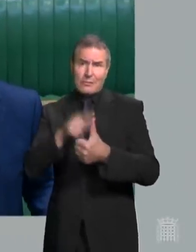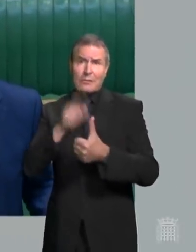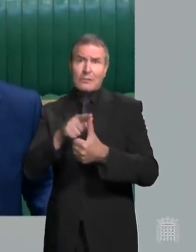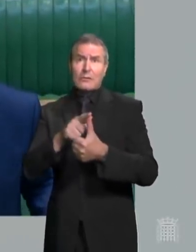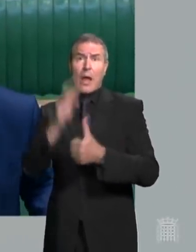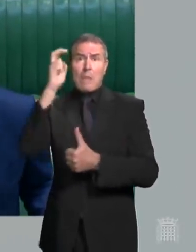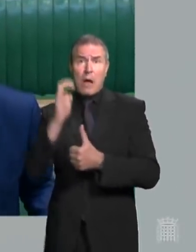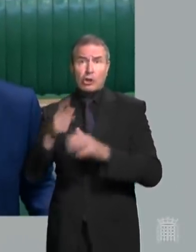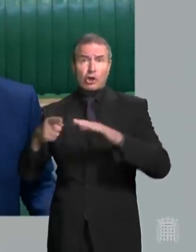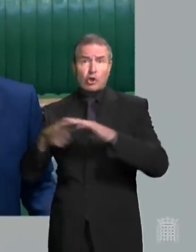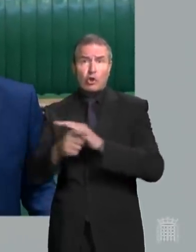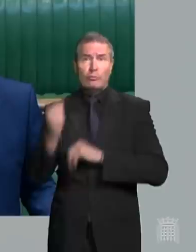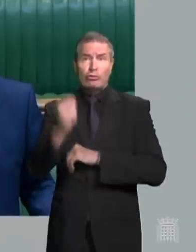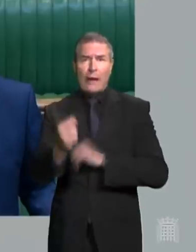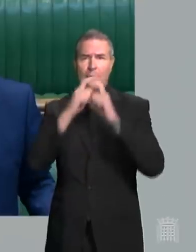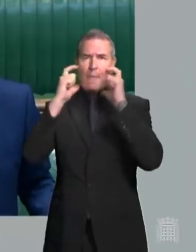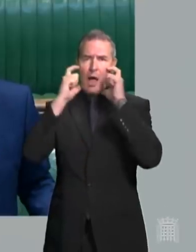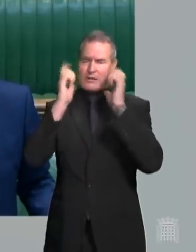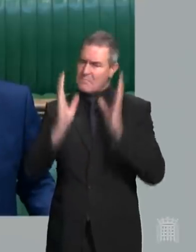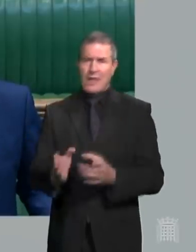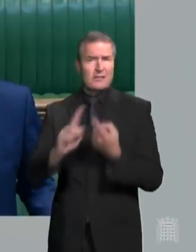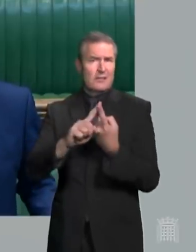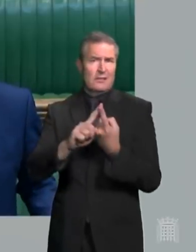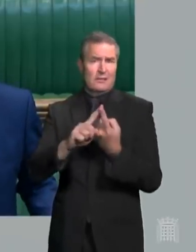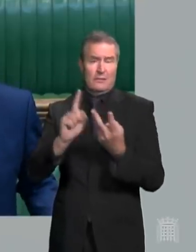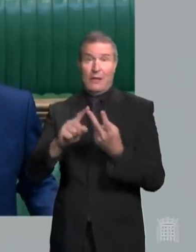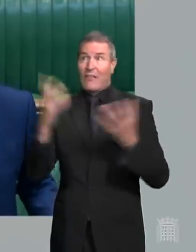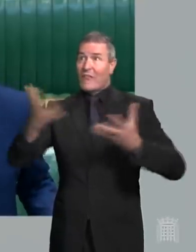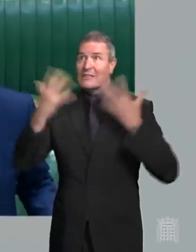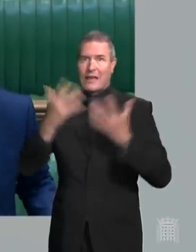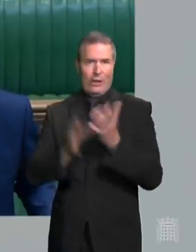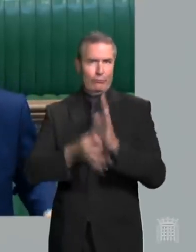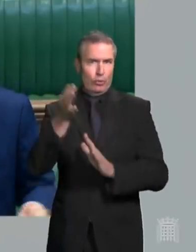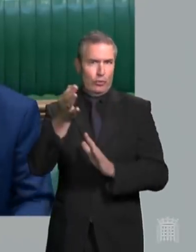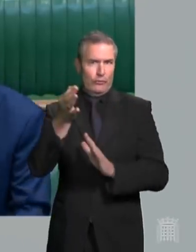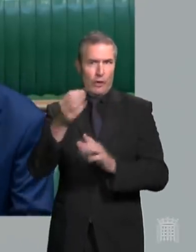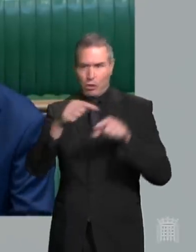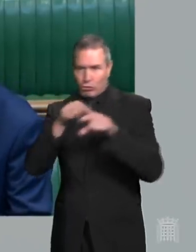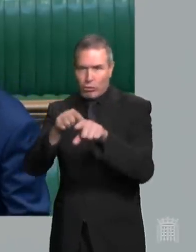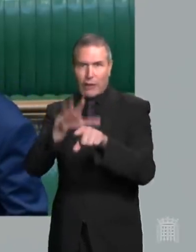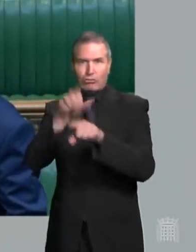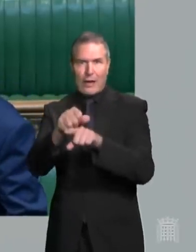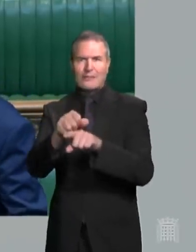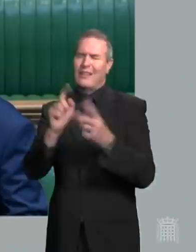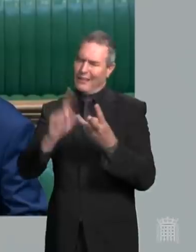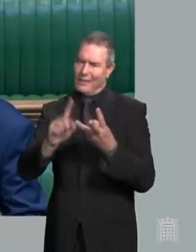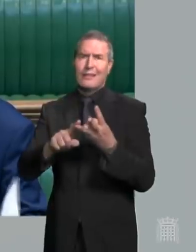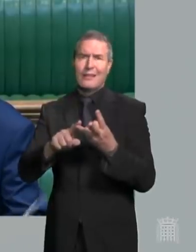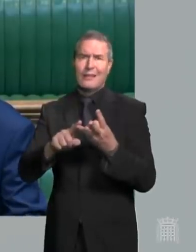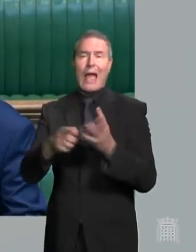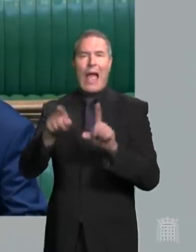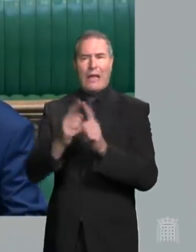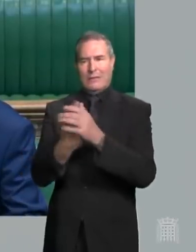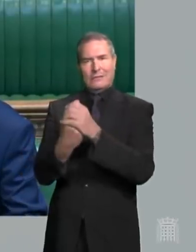public transport, improving ventilation, making sure the track and trace system remains effective, and ensuring proper payments for self